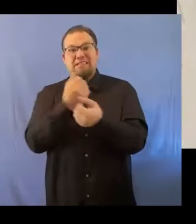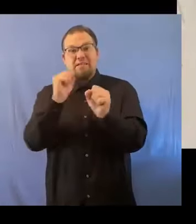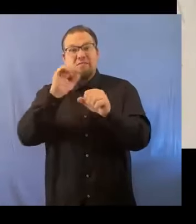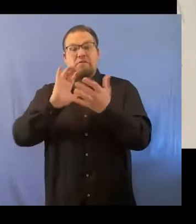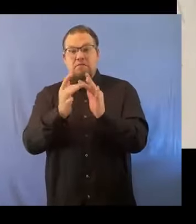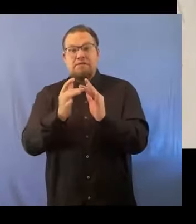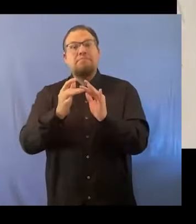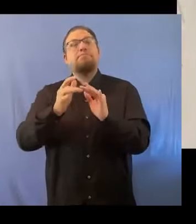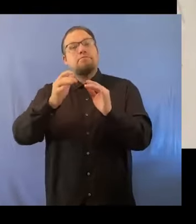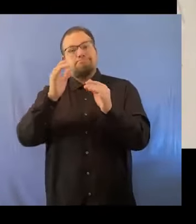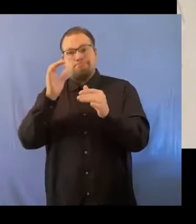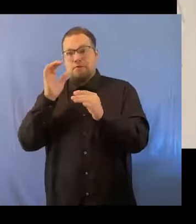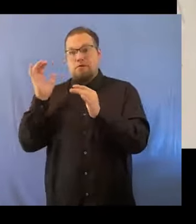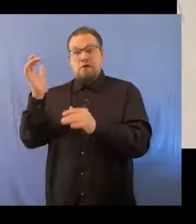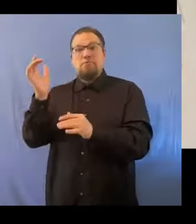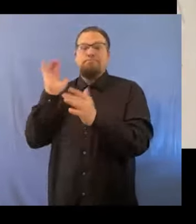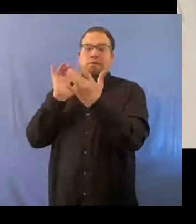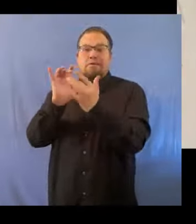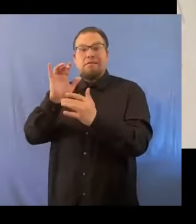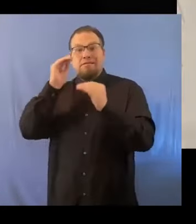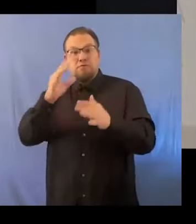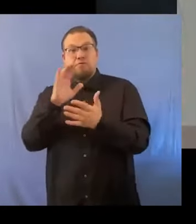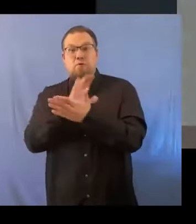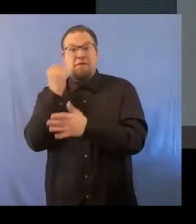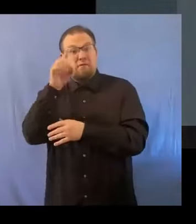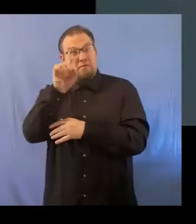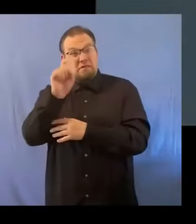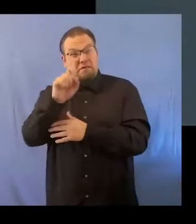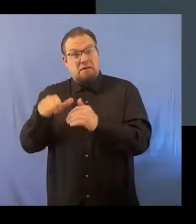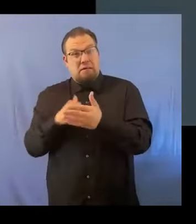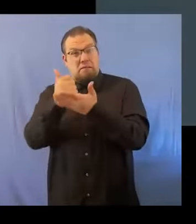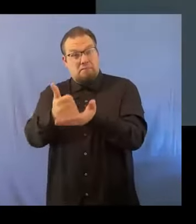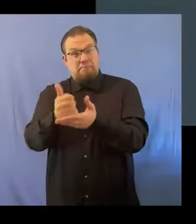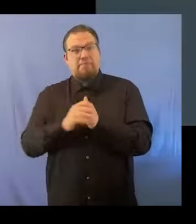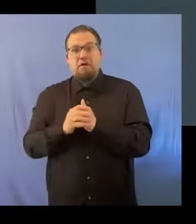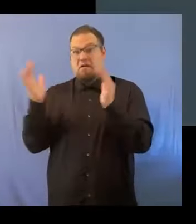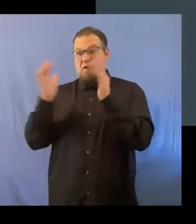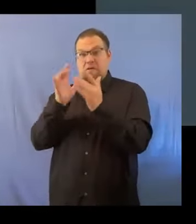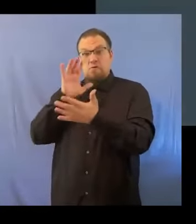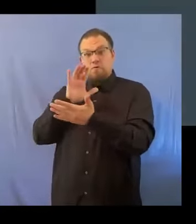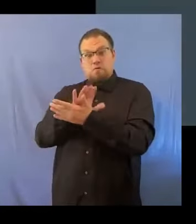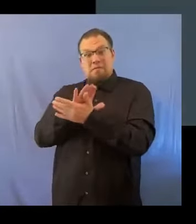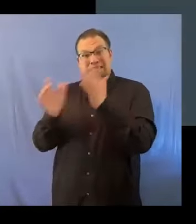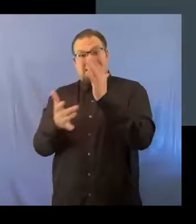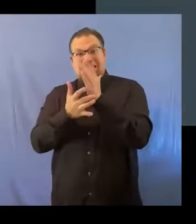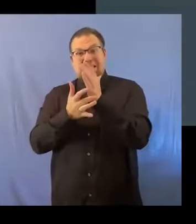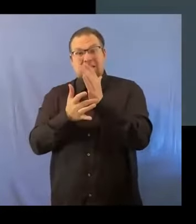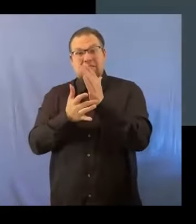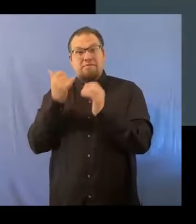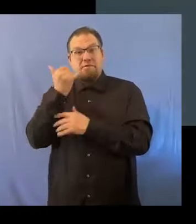school if you need additional support around the topic of internet safety. Please also contact the School Technology Hotline at